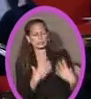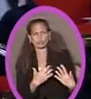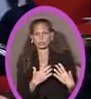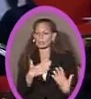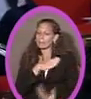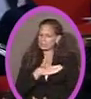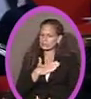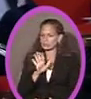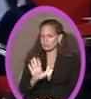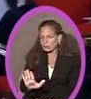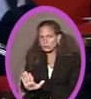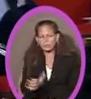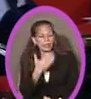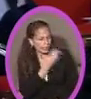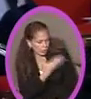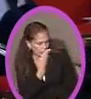you, Dr. Chivito. Send it back. you very much. Thank you very much for your understanding and your education. Thank you very much, sir. Madam Chair, if I may. Dr.